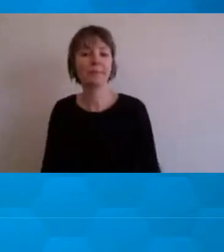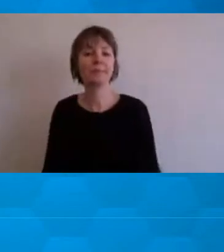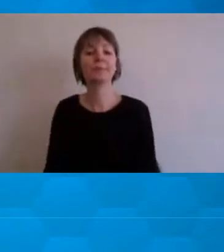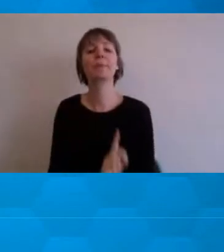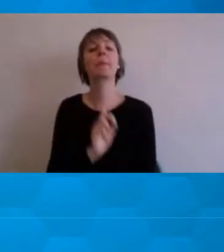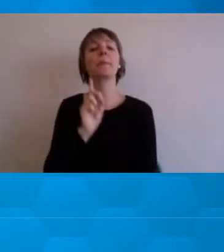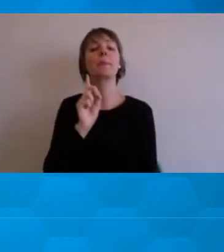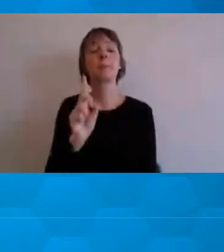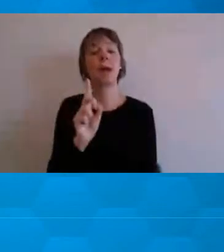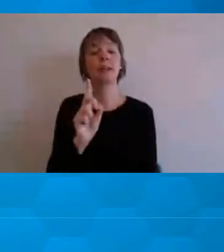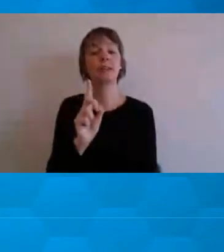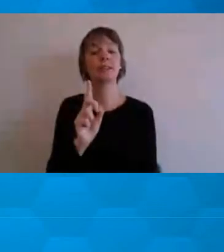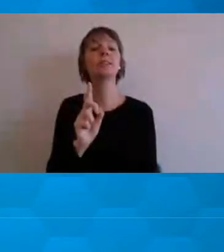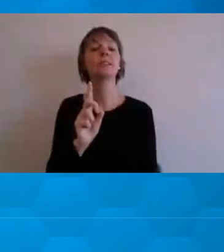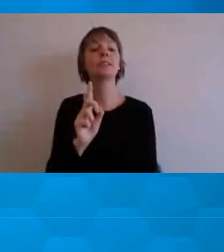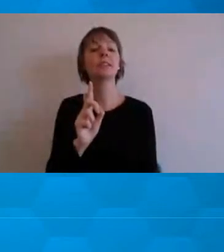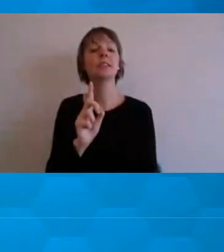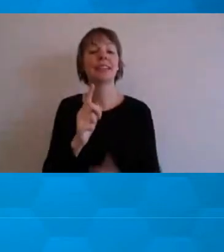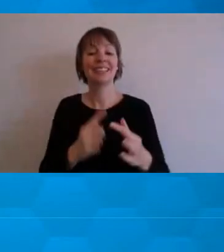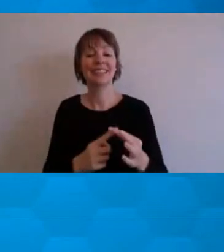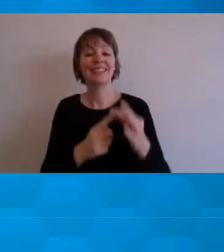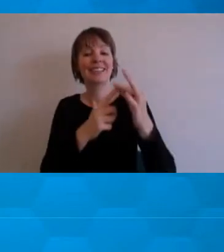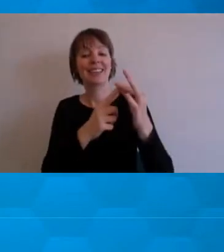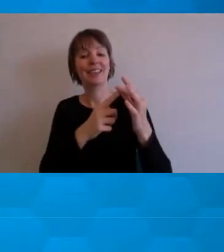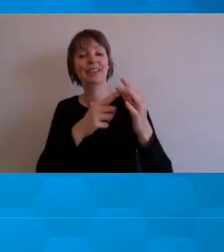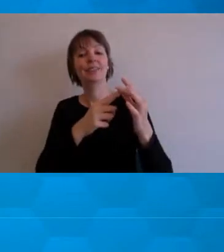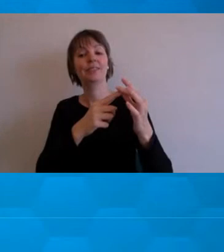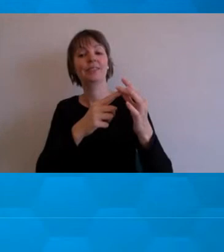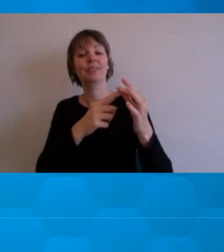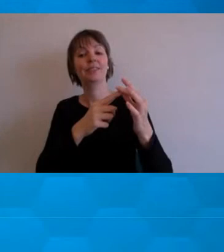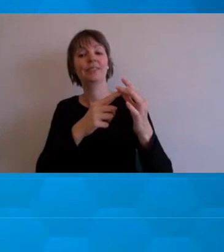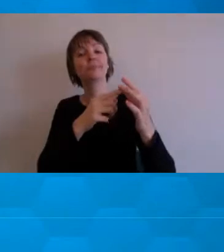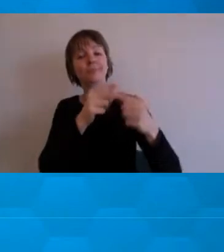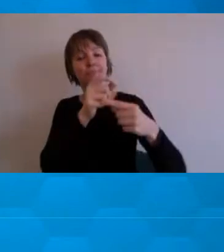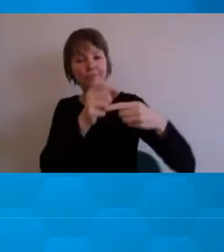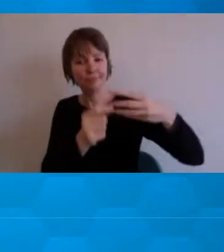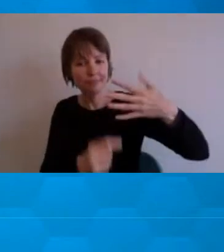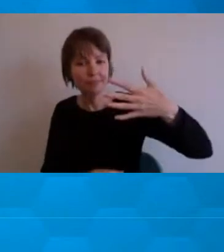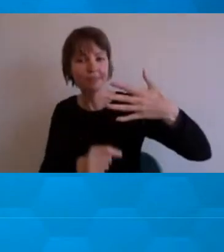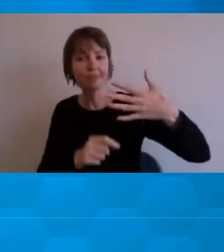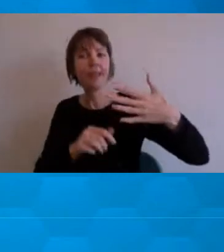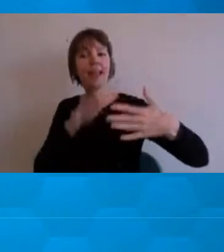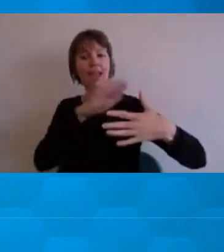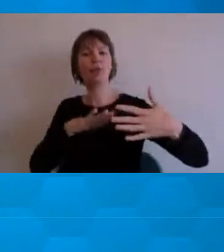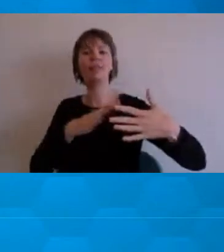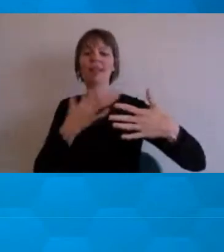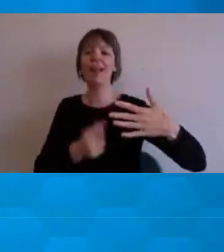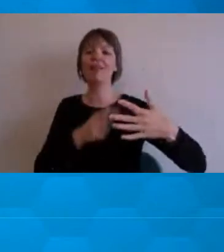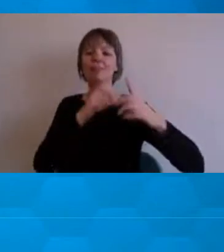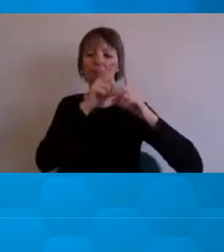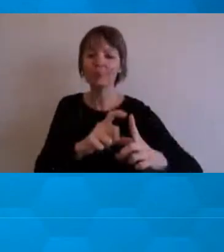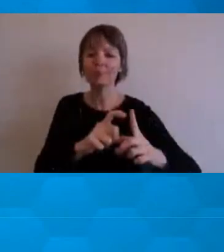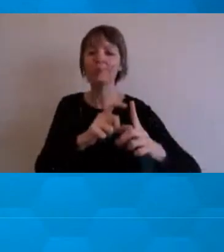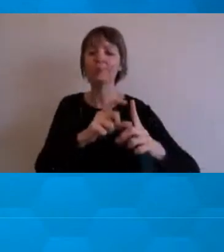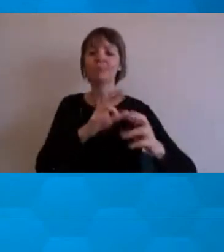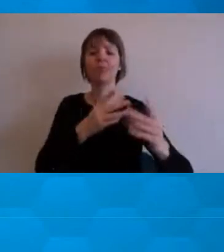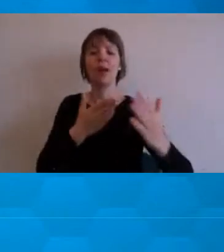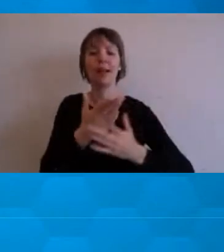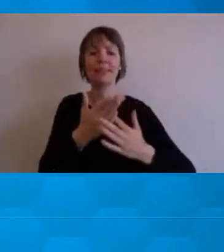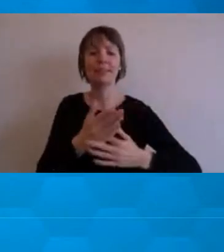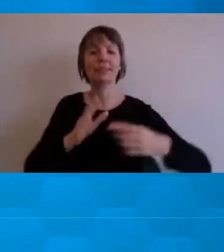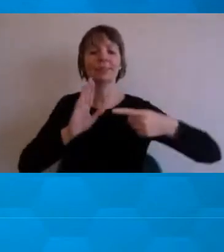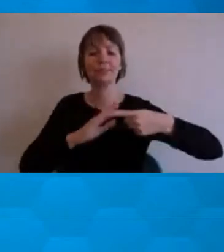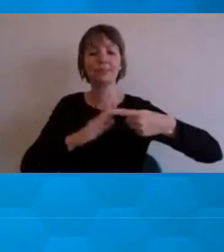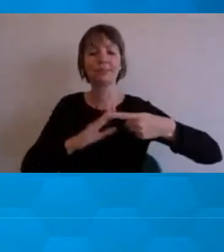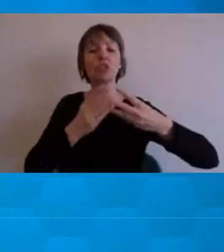the key areas that we do see that they have difficulty accessing. So things sometimes like problem solving.